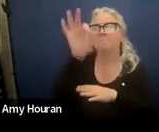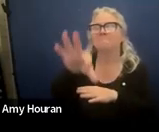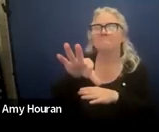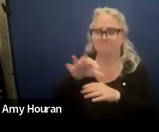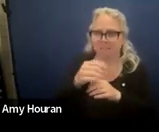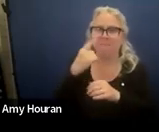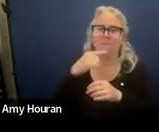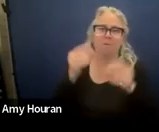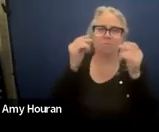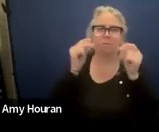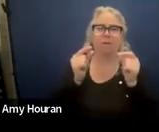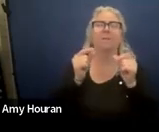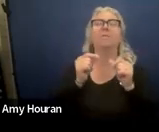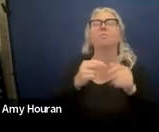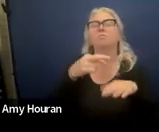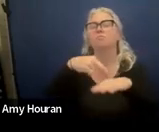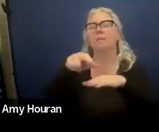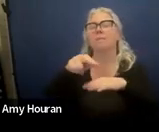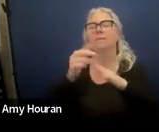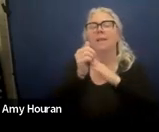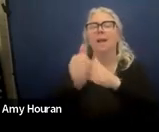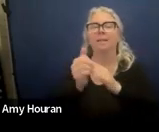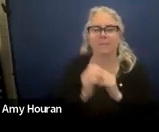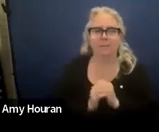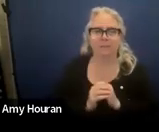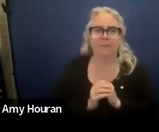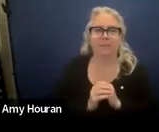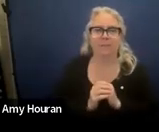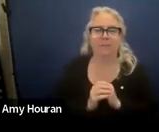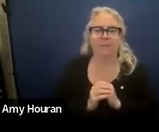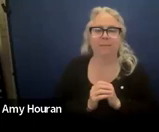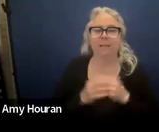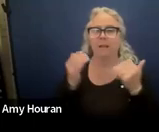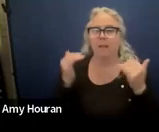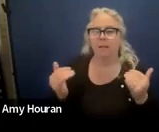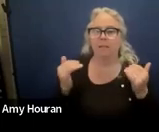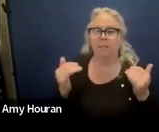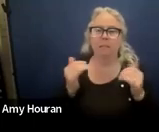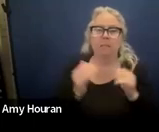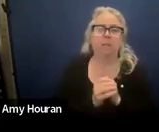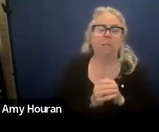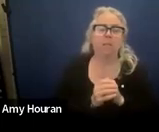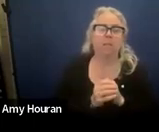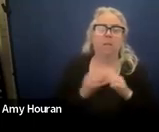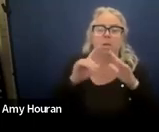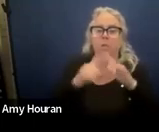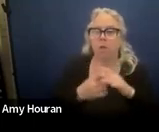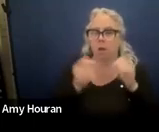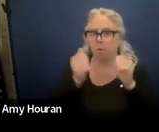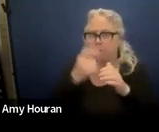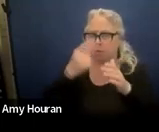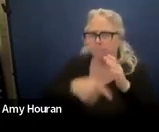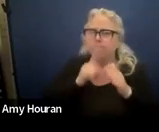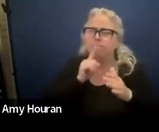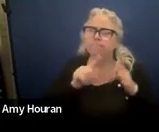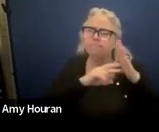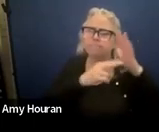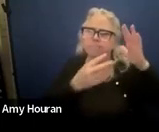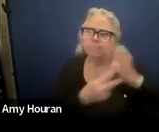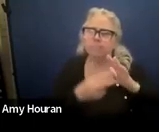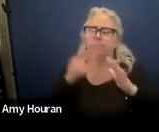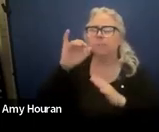preference guide all right and so we like to start with what is the purpose of an iep